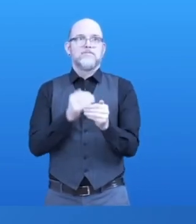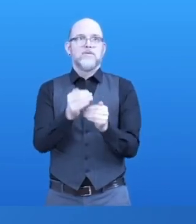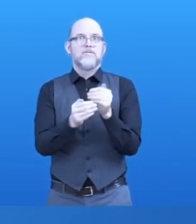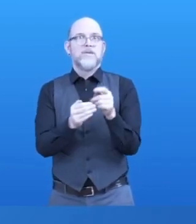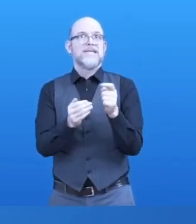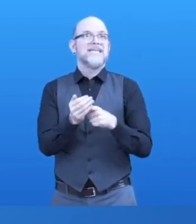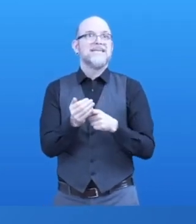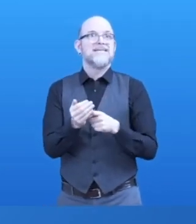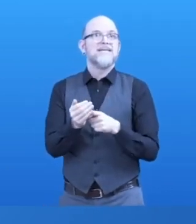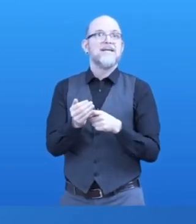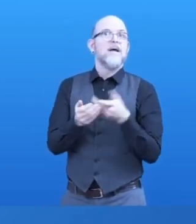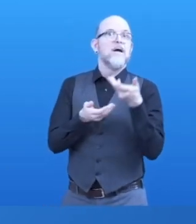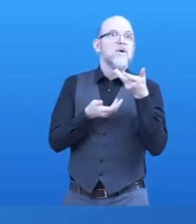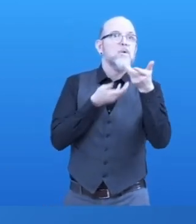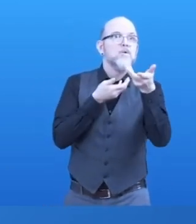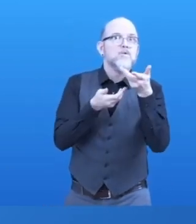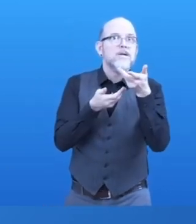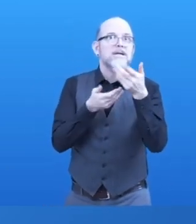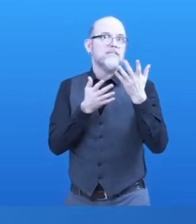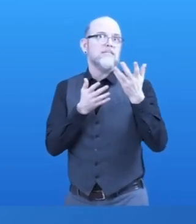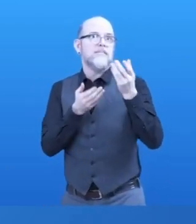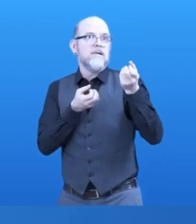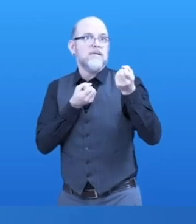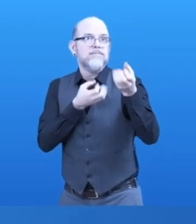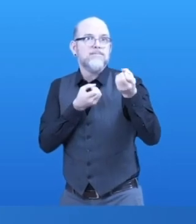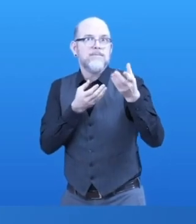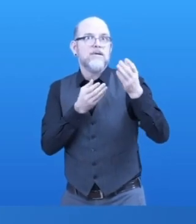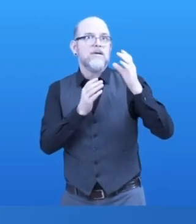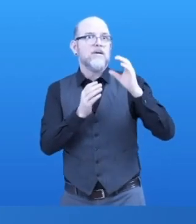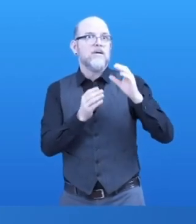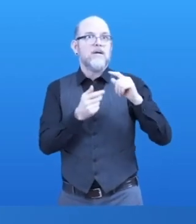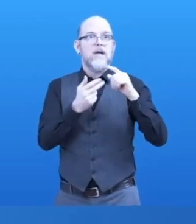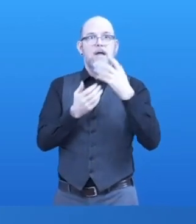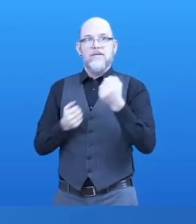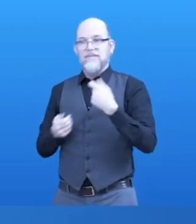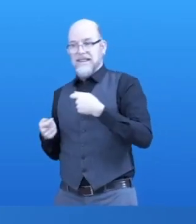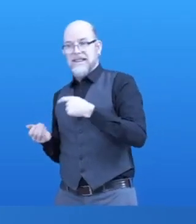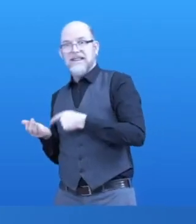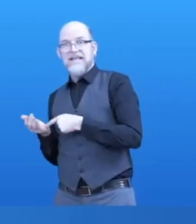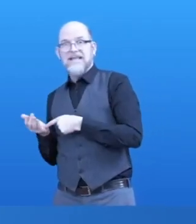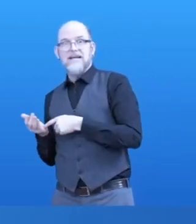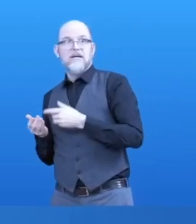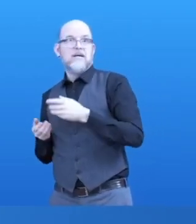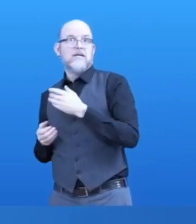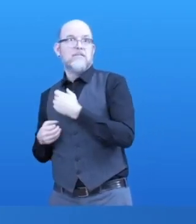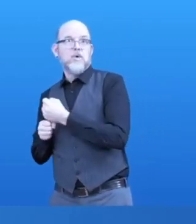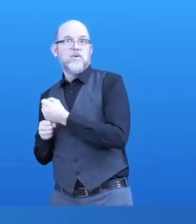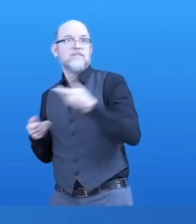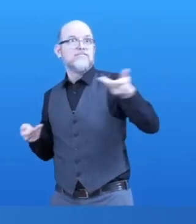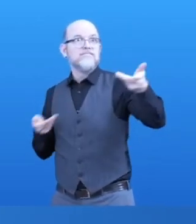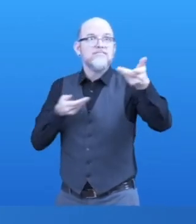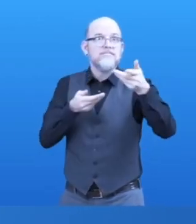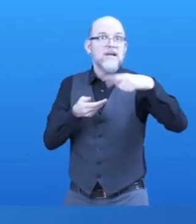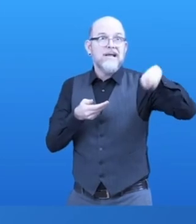to the technology that's available, is undertaken. Understanding how that is done and how you can